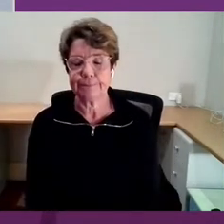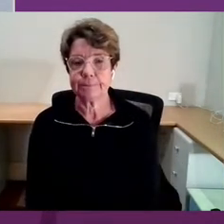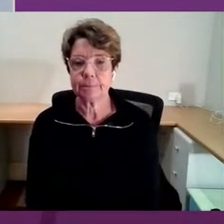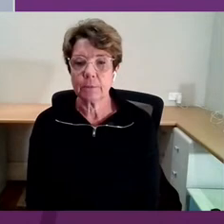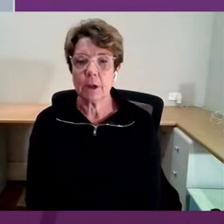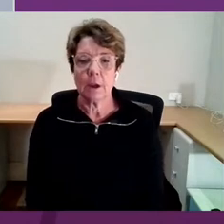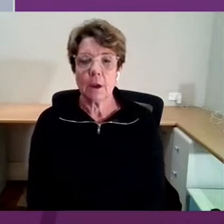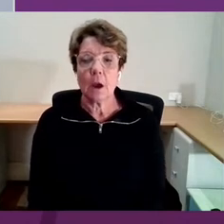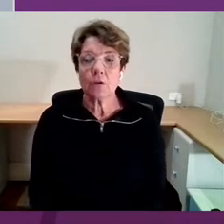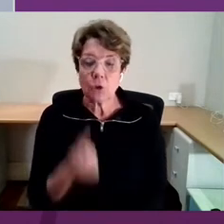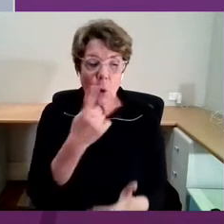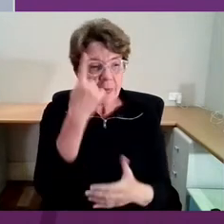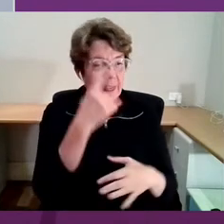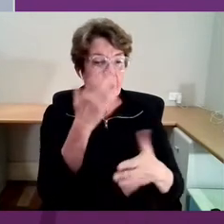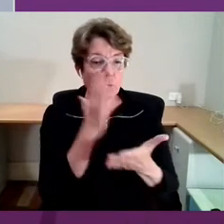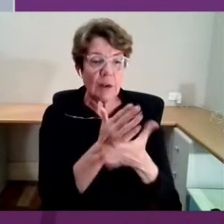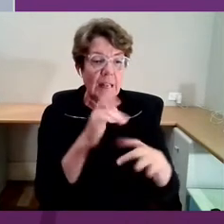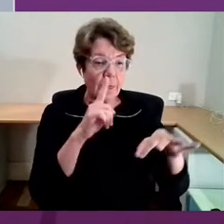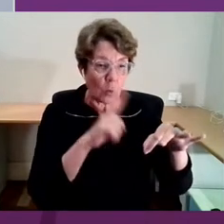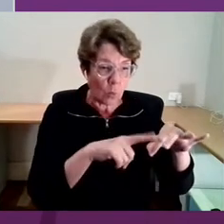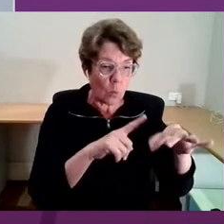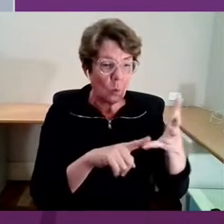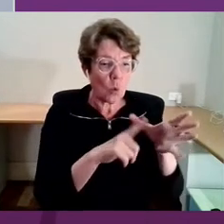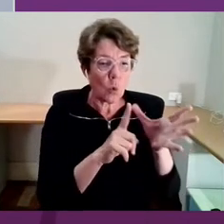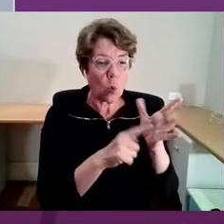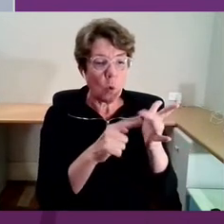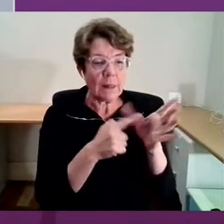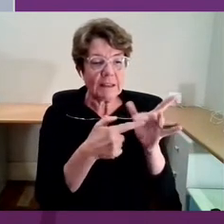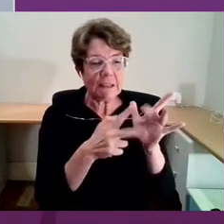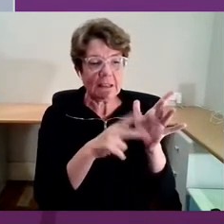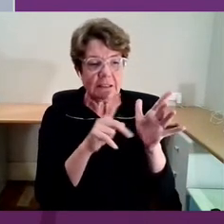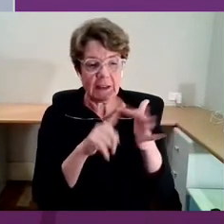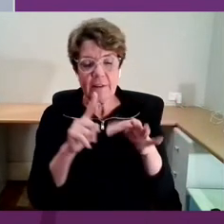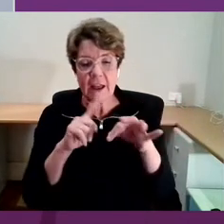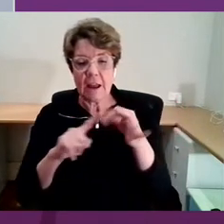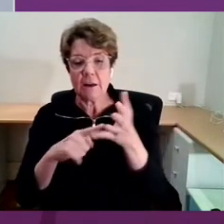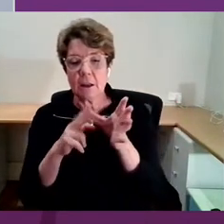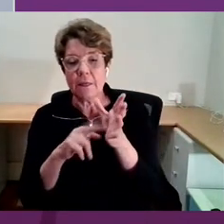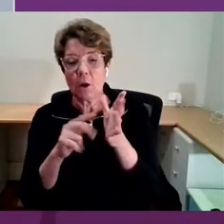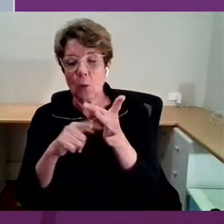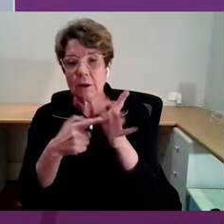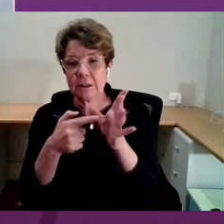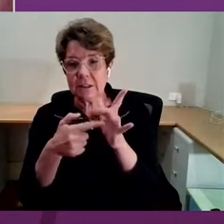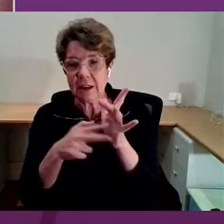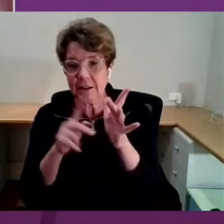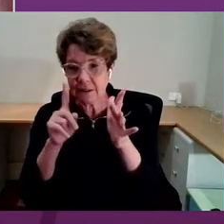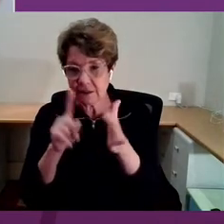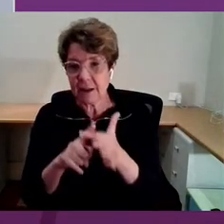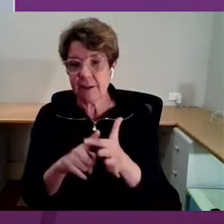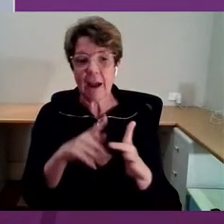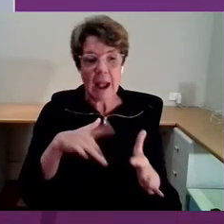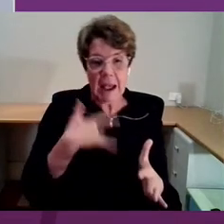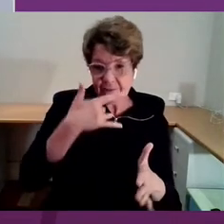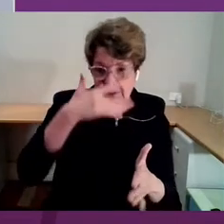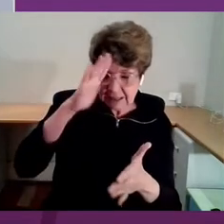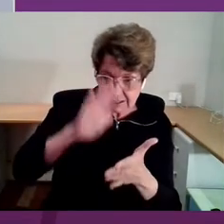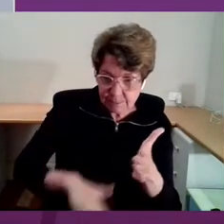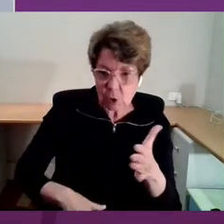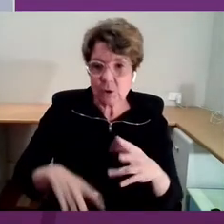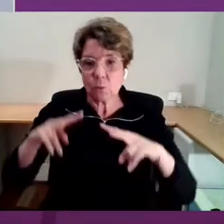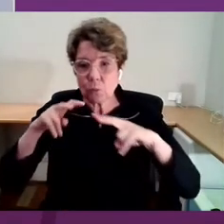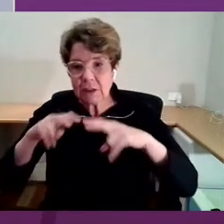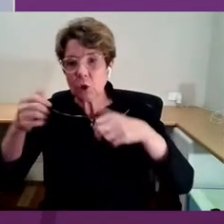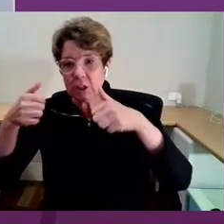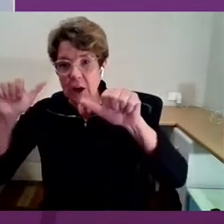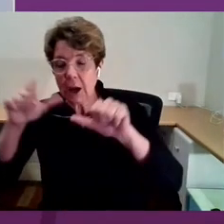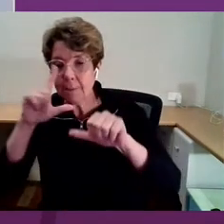quantitative, both the academic-driven and the lived experience-driven research and evaluation outcomes can come together in a beautiful